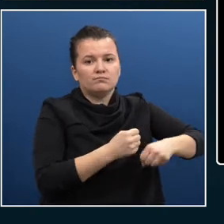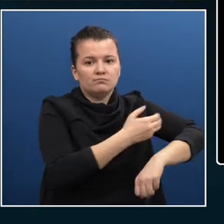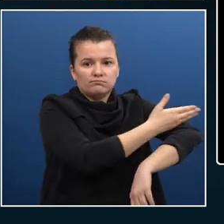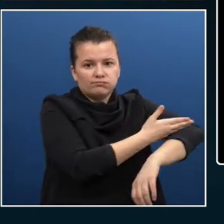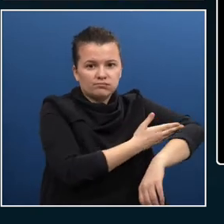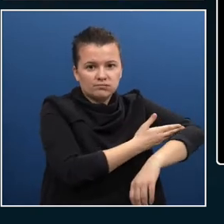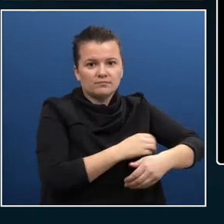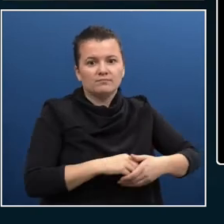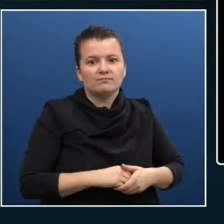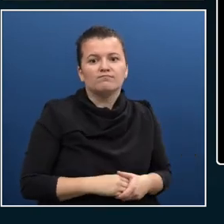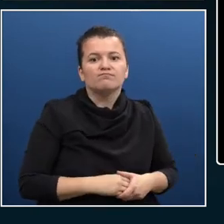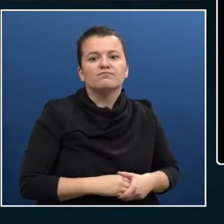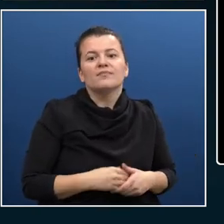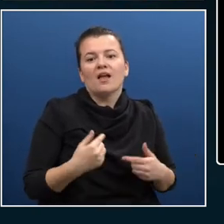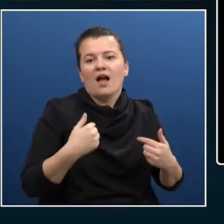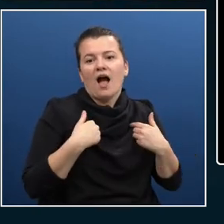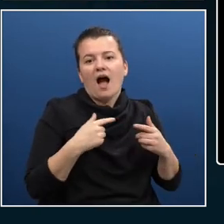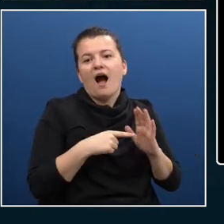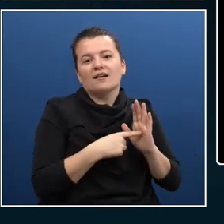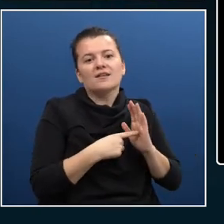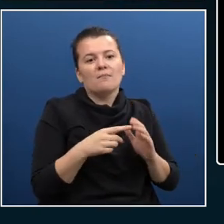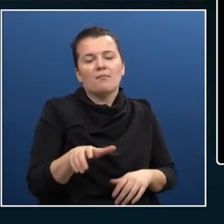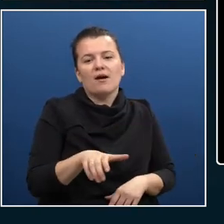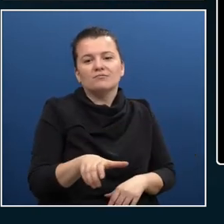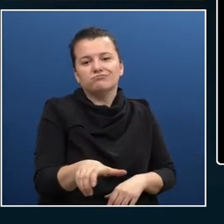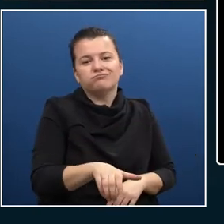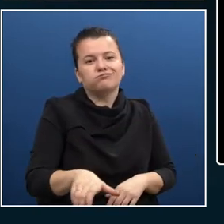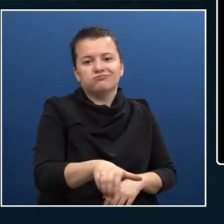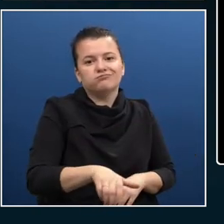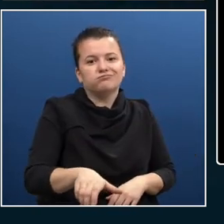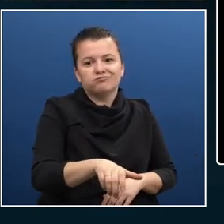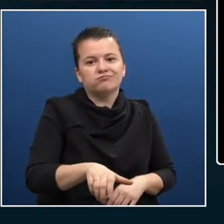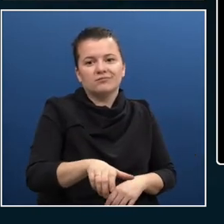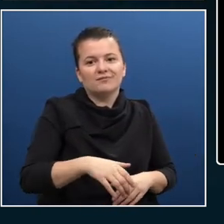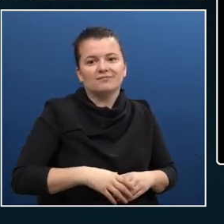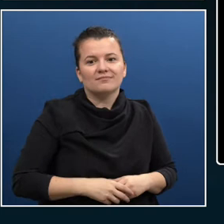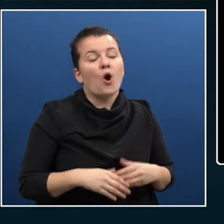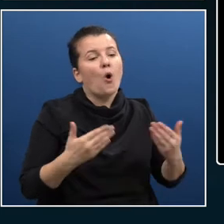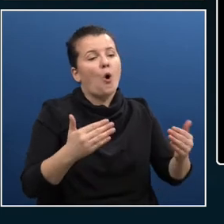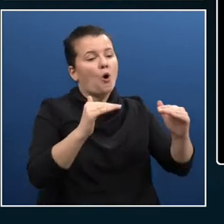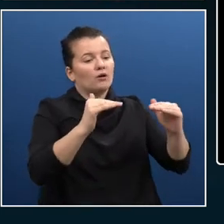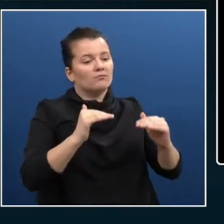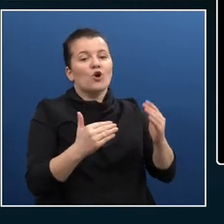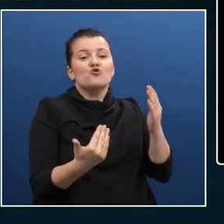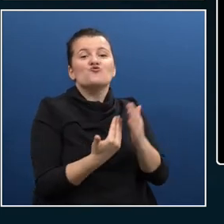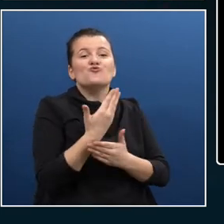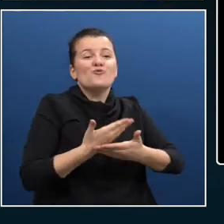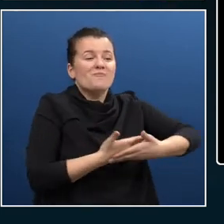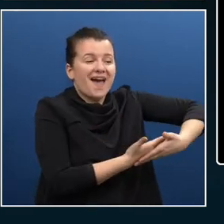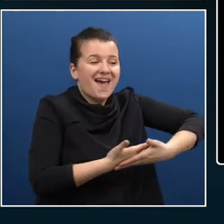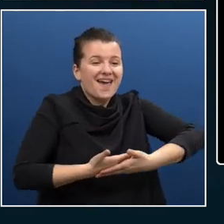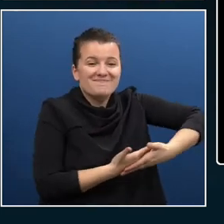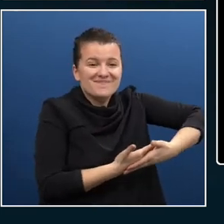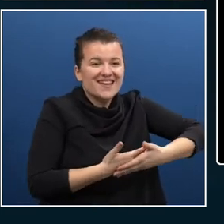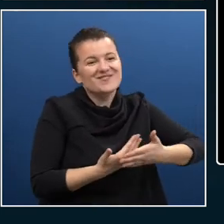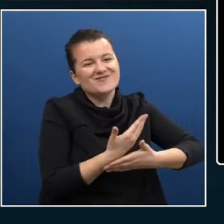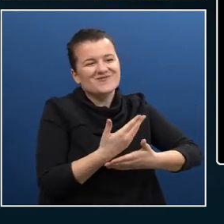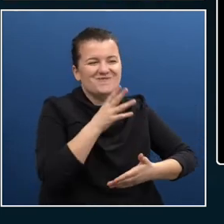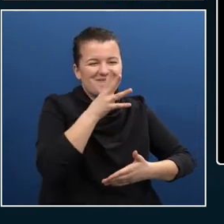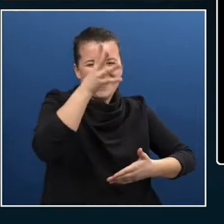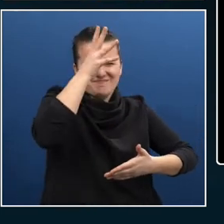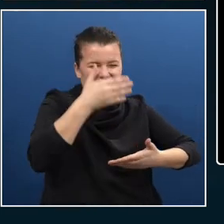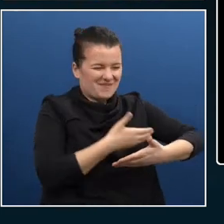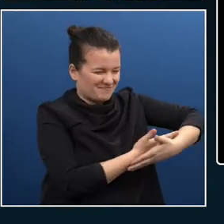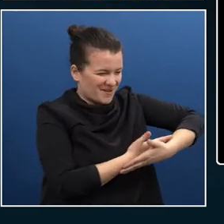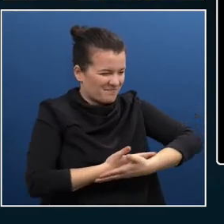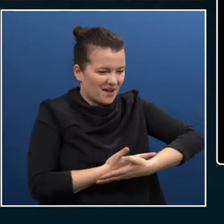see I've got my nice trackpad. And then we have a new parent. And I know what you're saying. Rory, new parents really don't have a disability. But I promise you, you've been a parent.